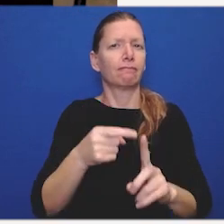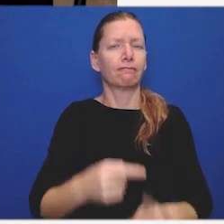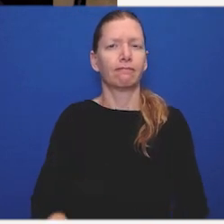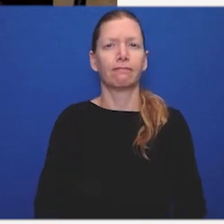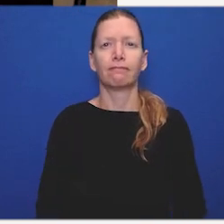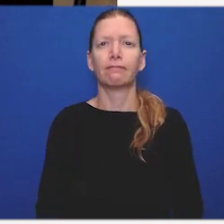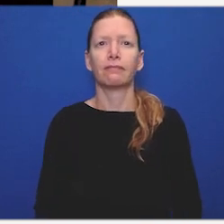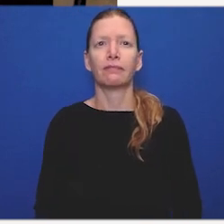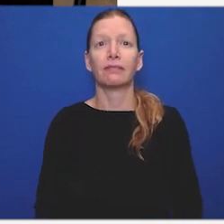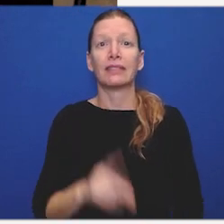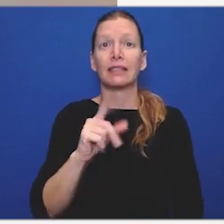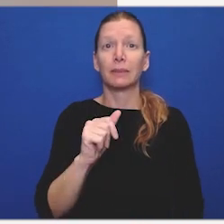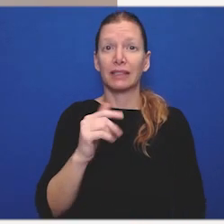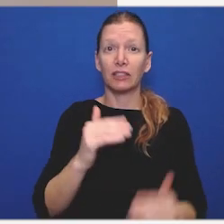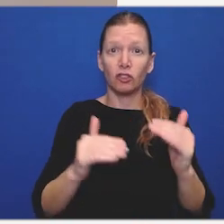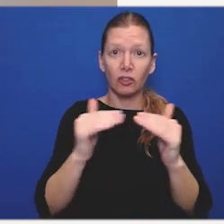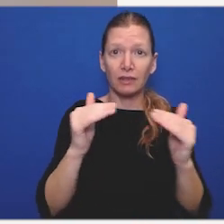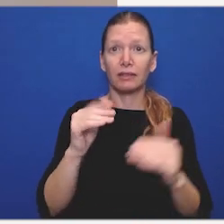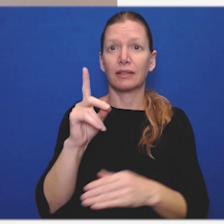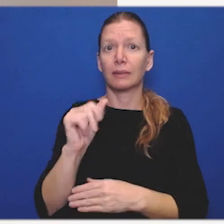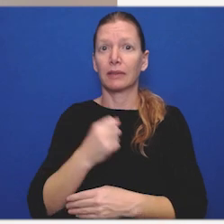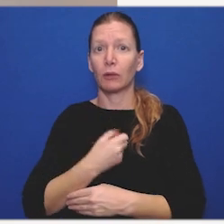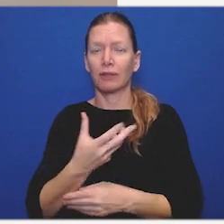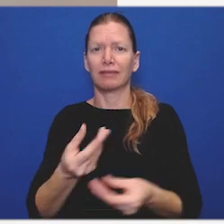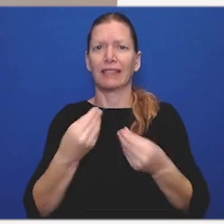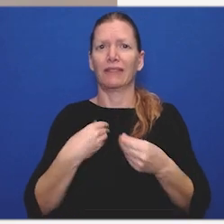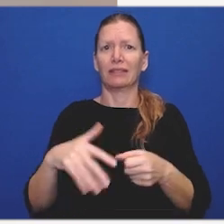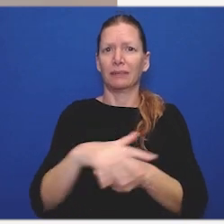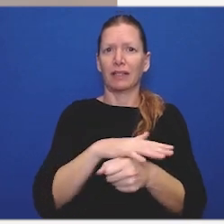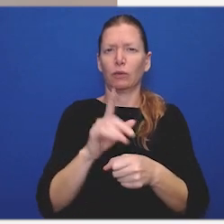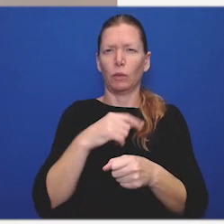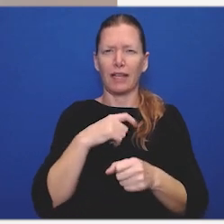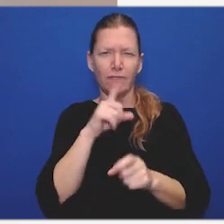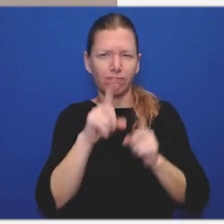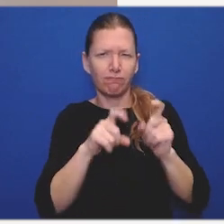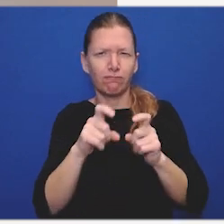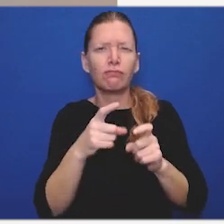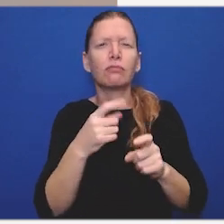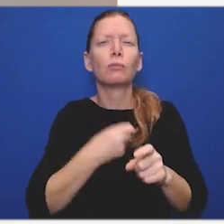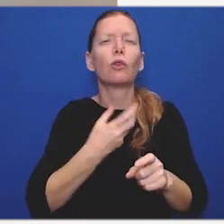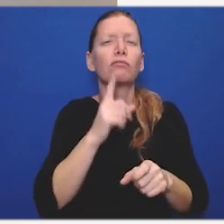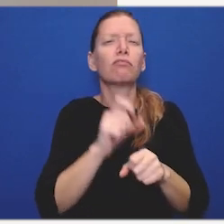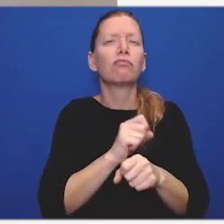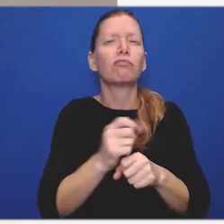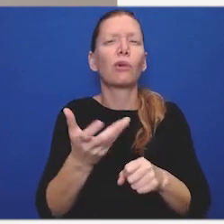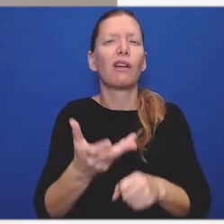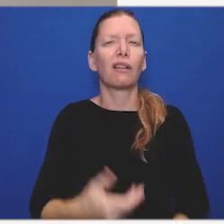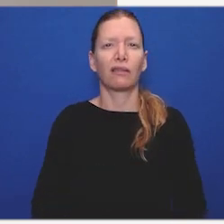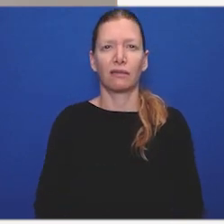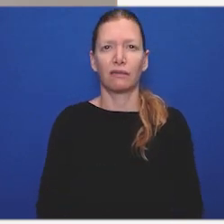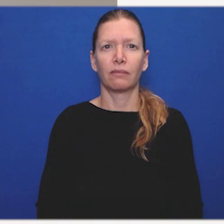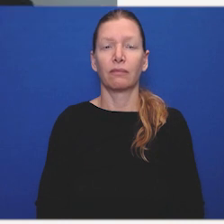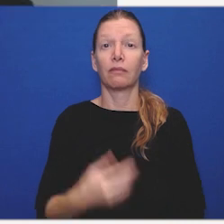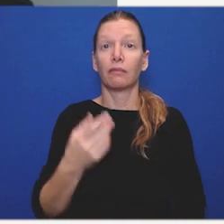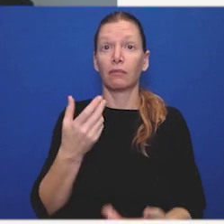key part of that. Disability justice and disability poetics give us a plane where we can question what actually poetry